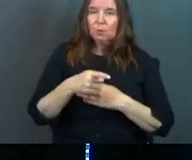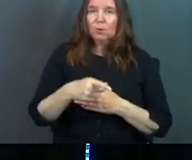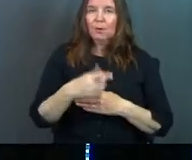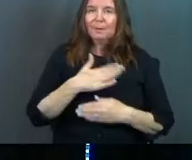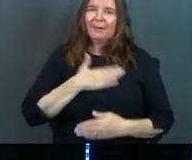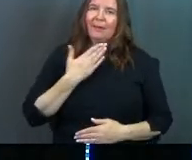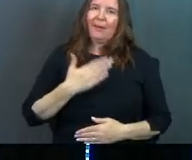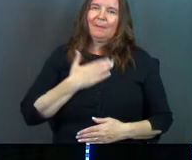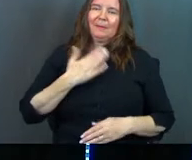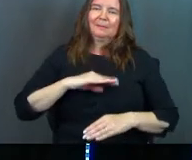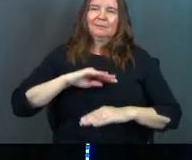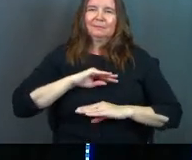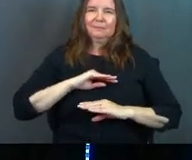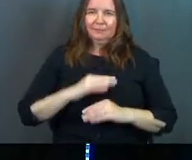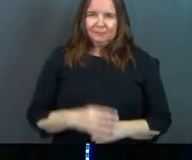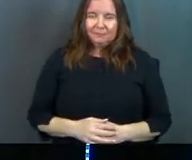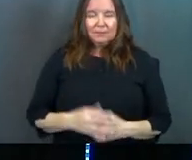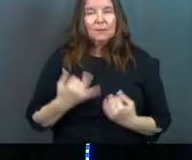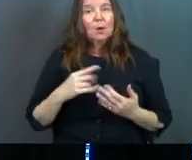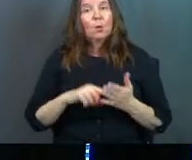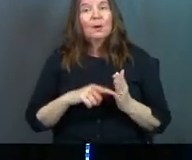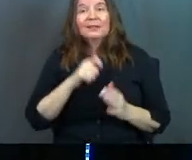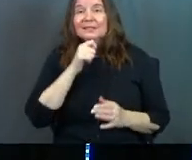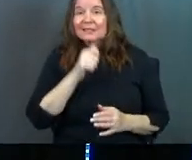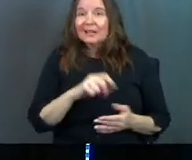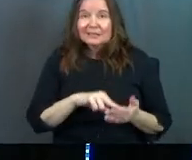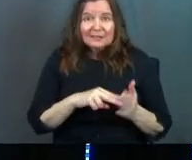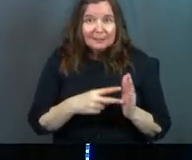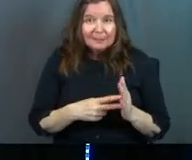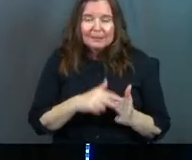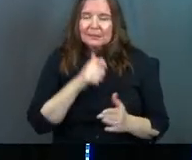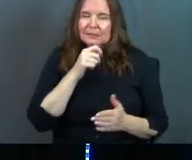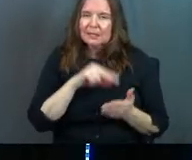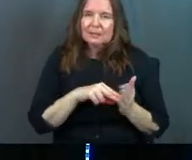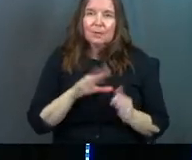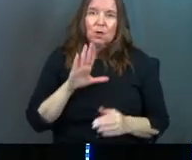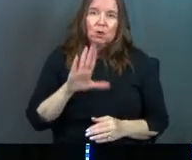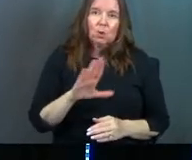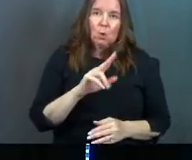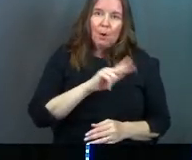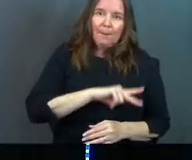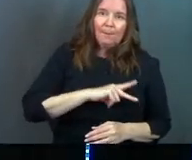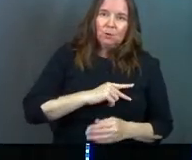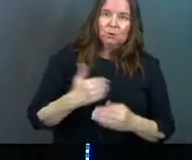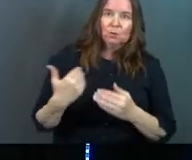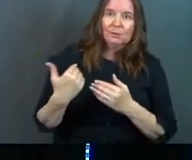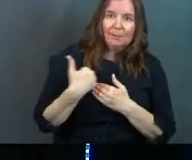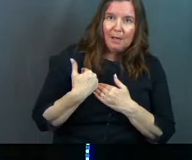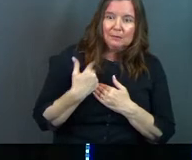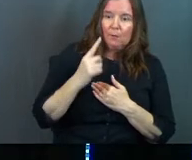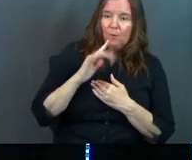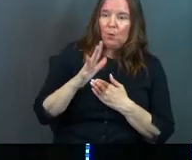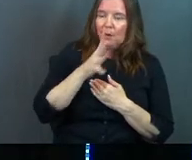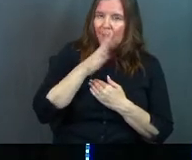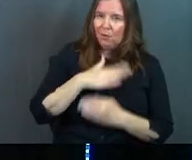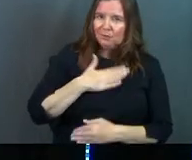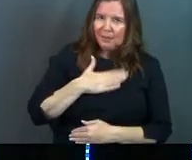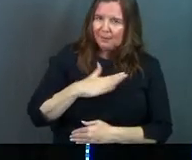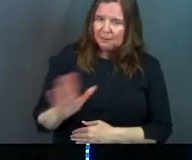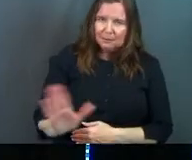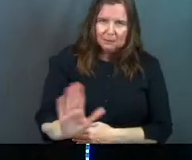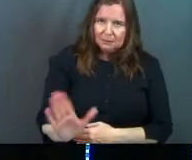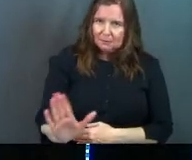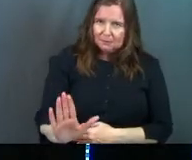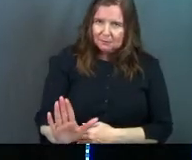be happy. Now what this doesn't mean, it doesn't mean you're personally responsible for your mother's